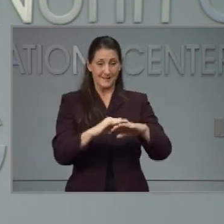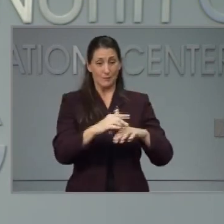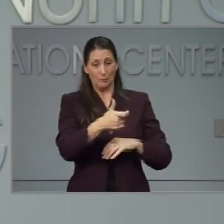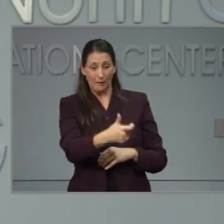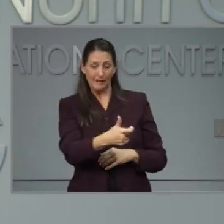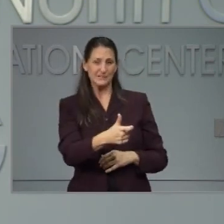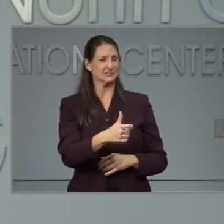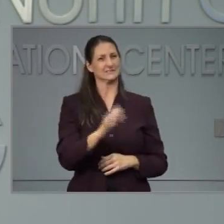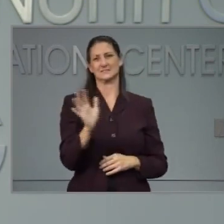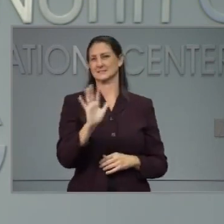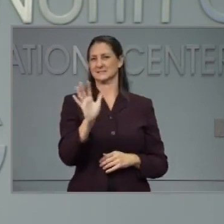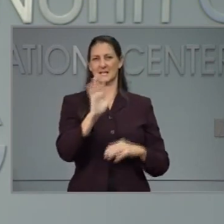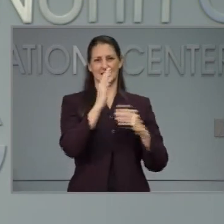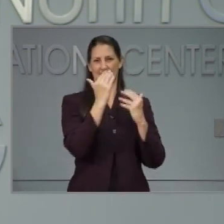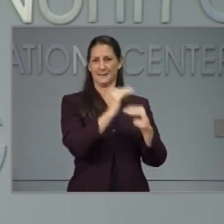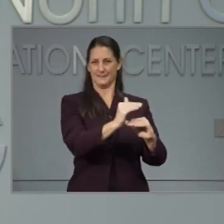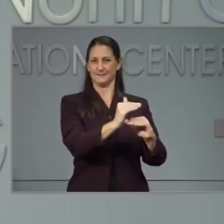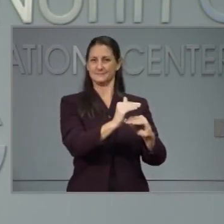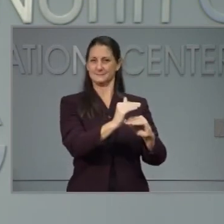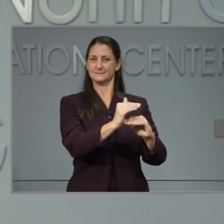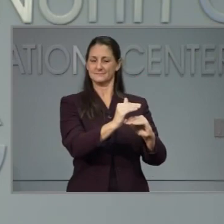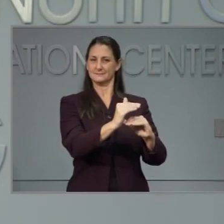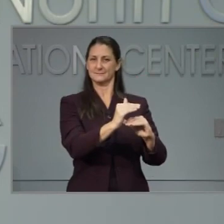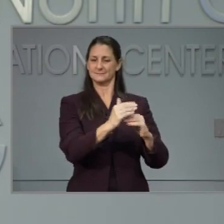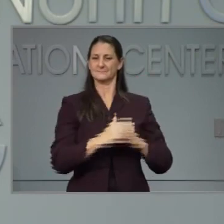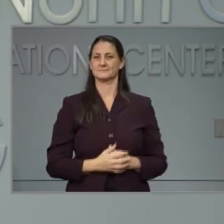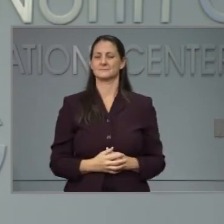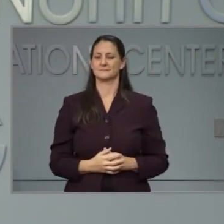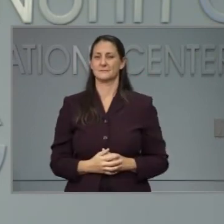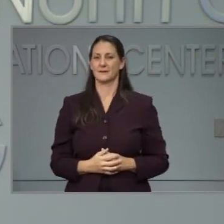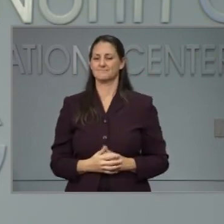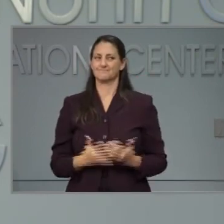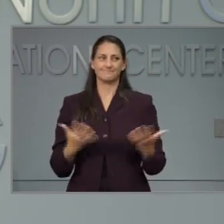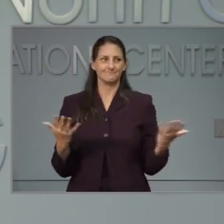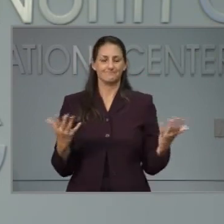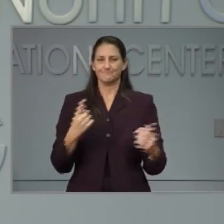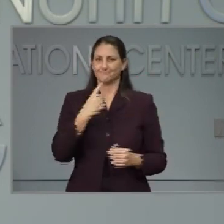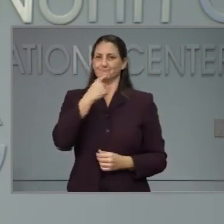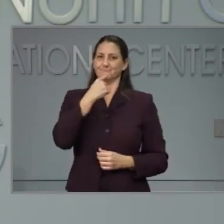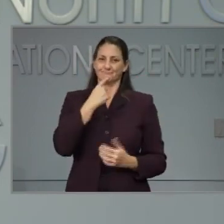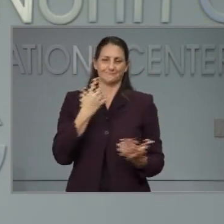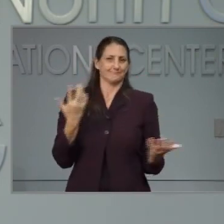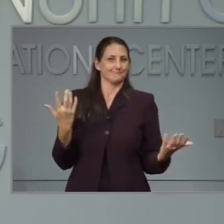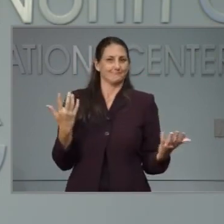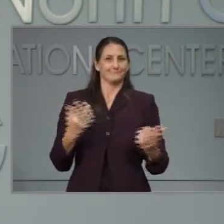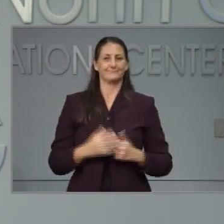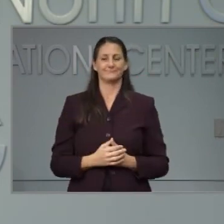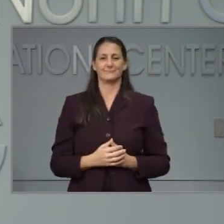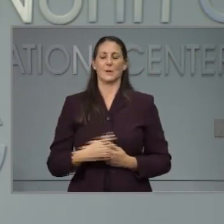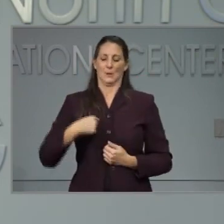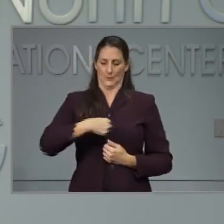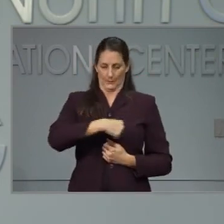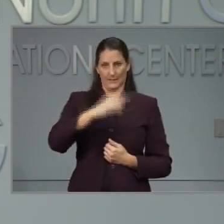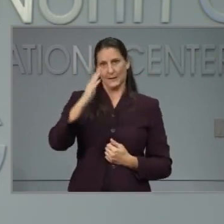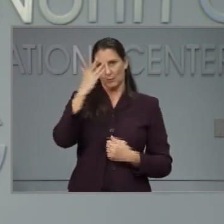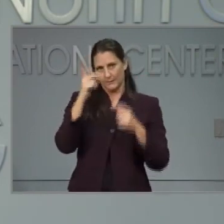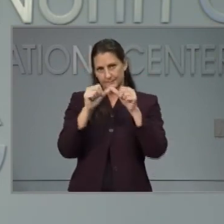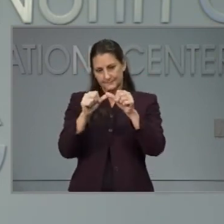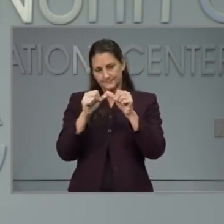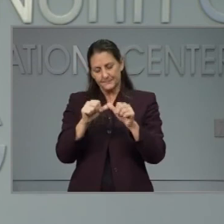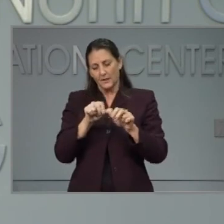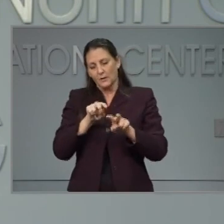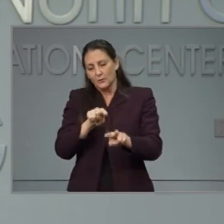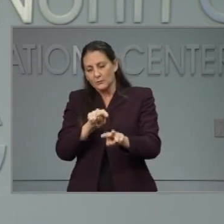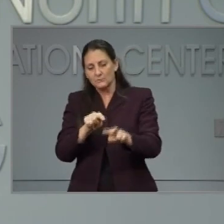in order to be able to slow the spread of the virus. We're going to have to look at our trends and indicators as we go along to